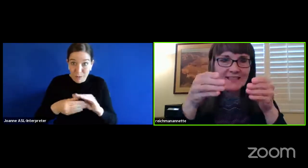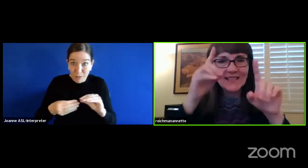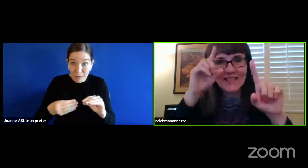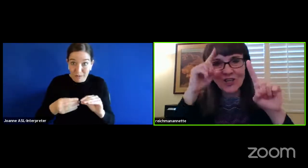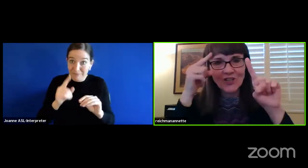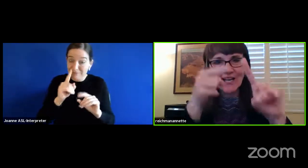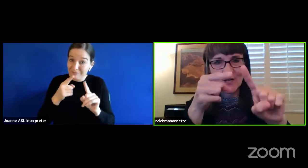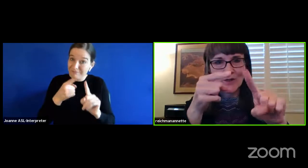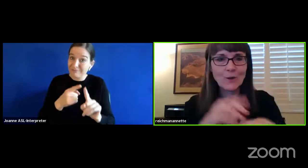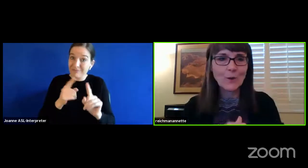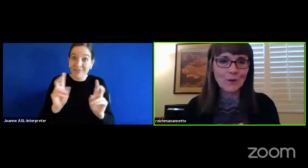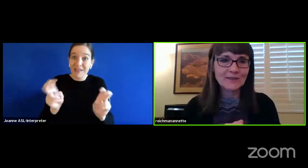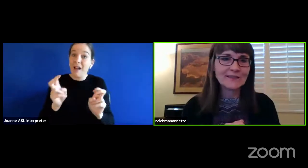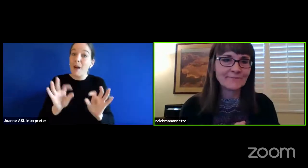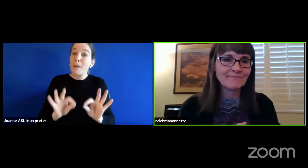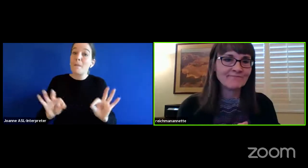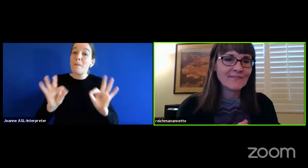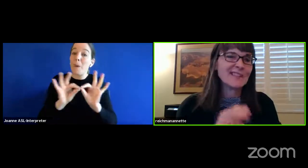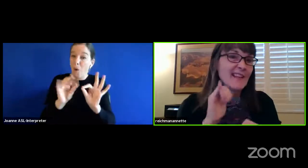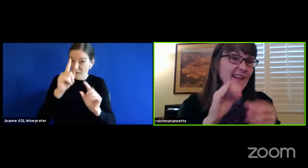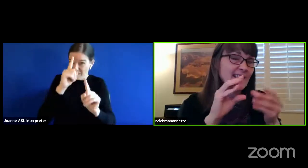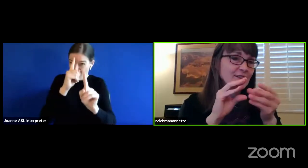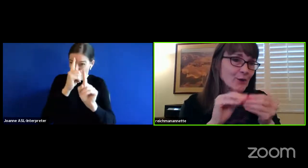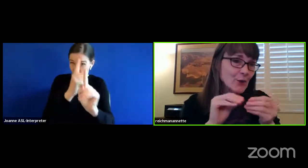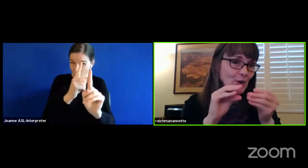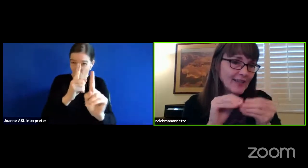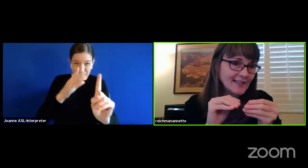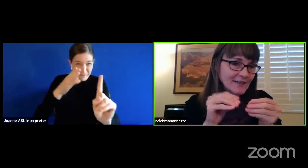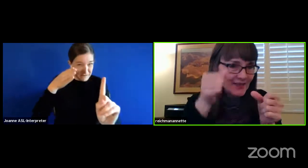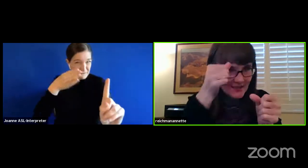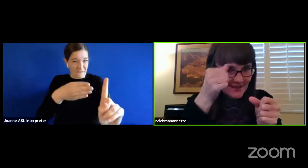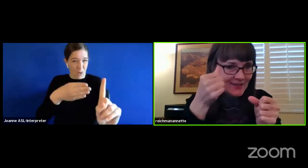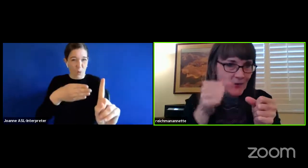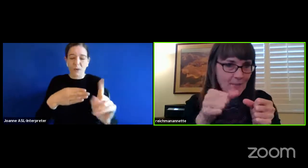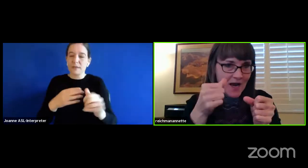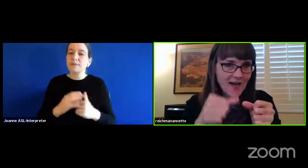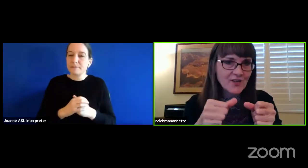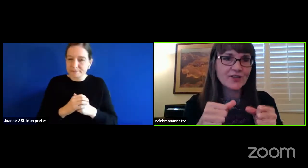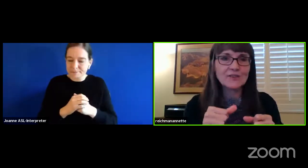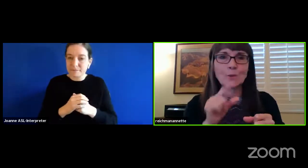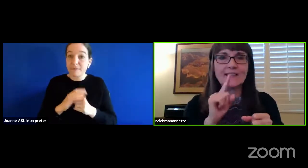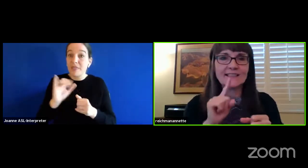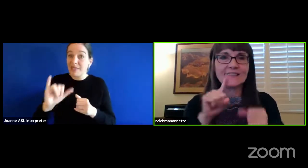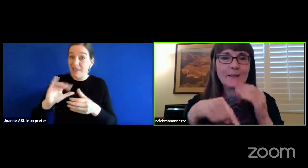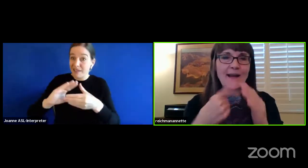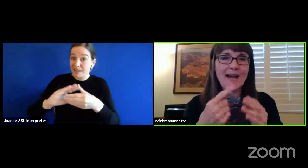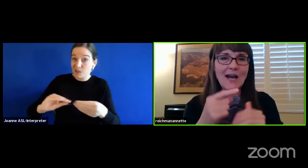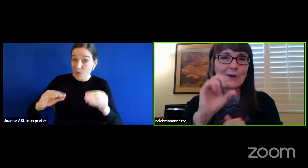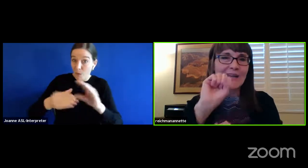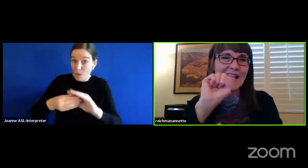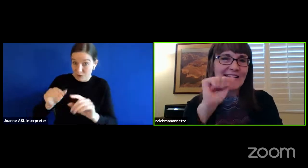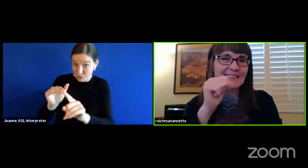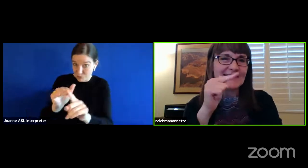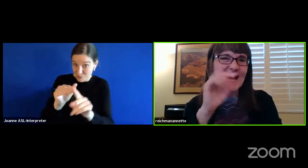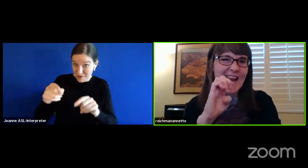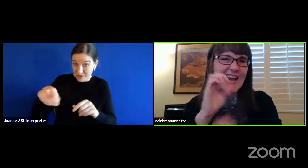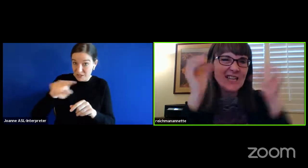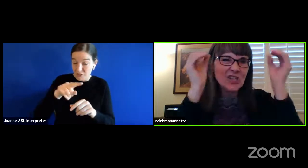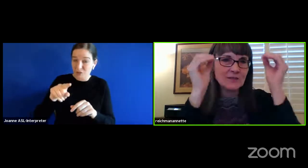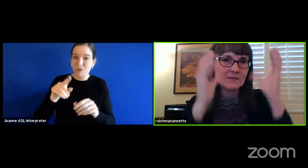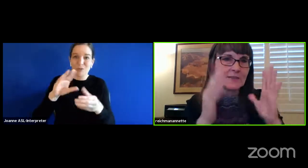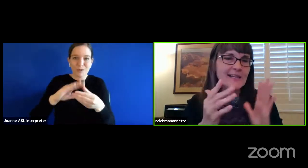focusing on our goals. That story, just as a reminder, was about a